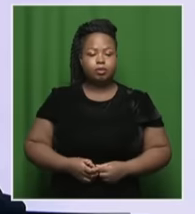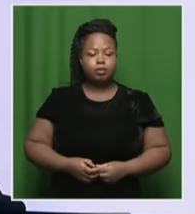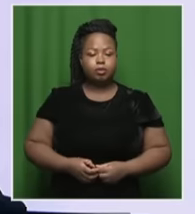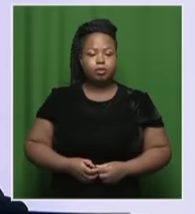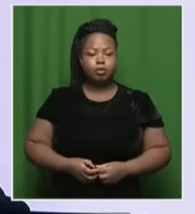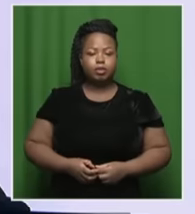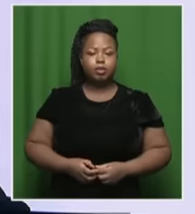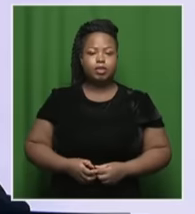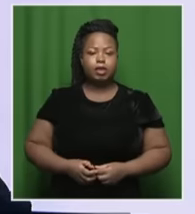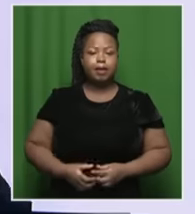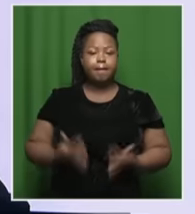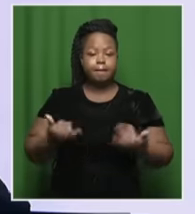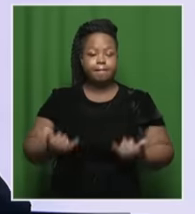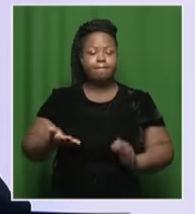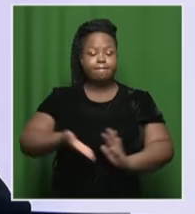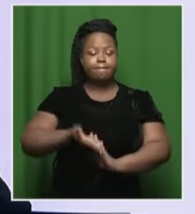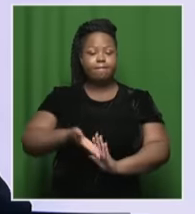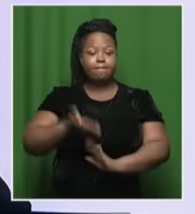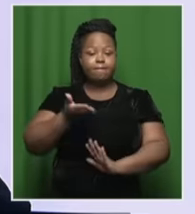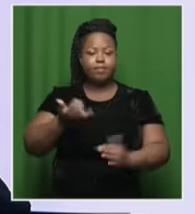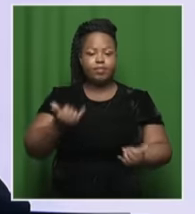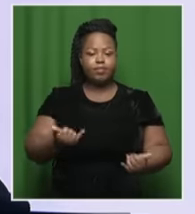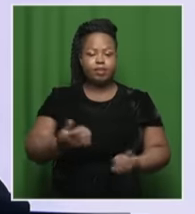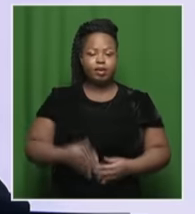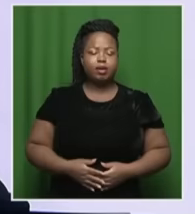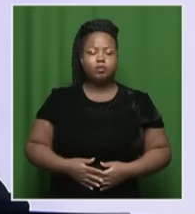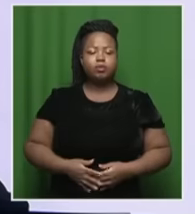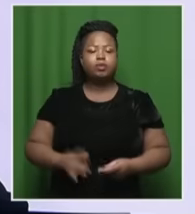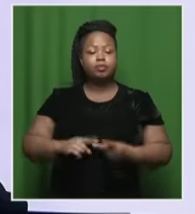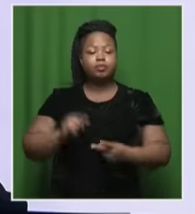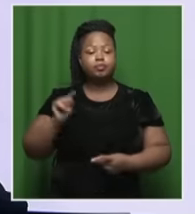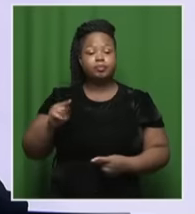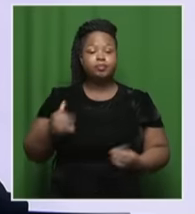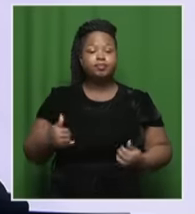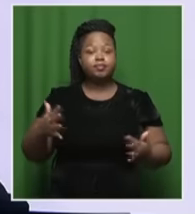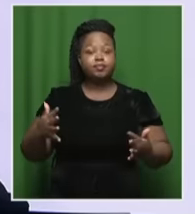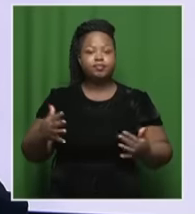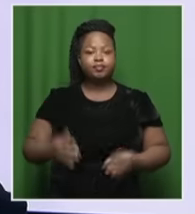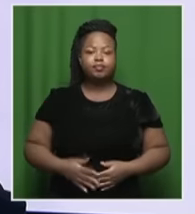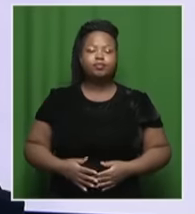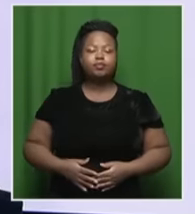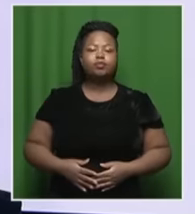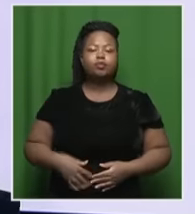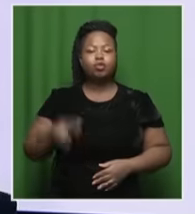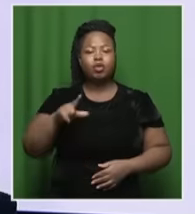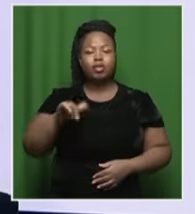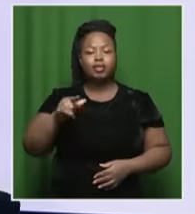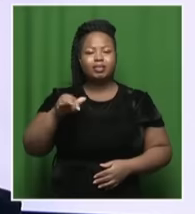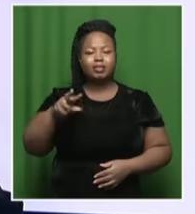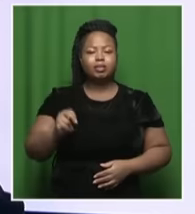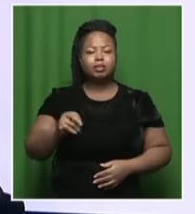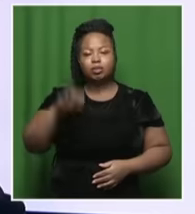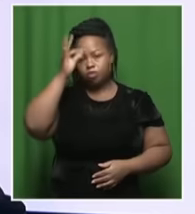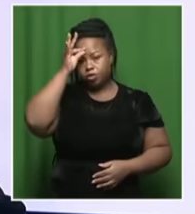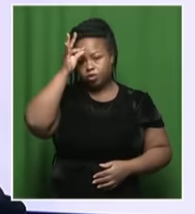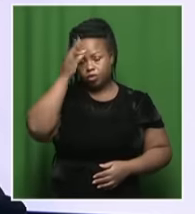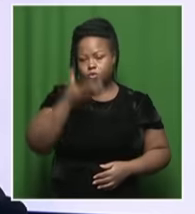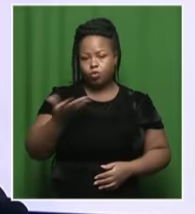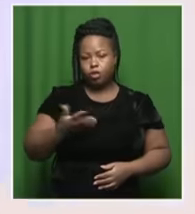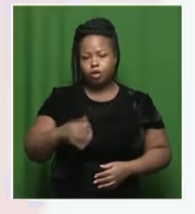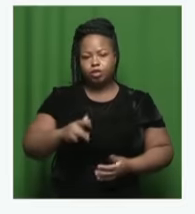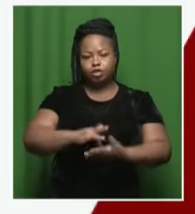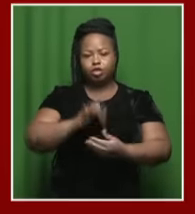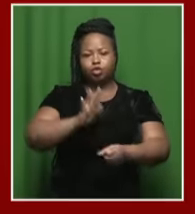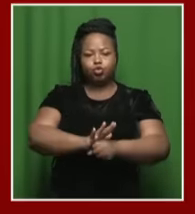So, let's bring you up to speed with the latest developments, starting at the Littleton Police Station in Centurion, where we are